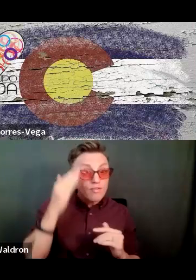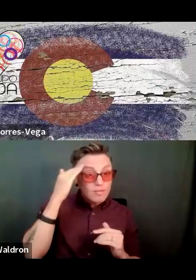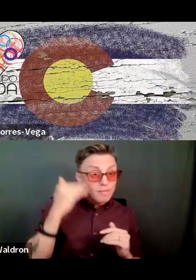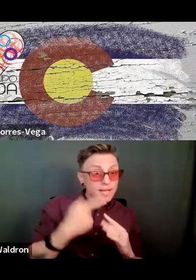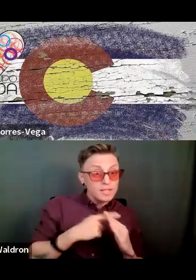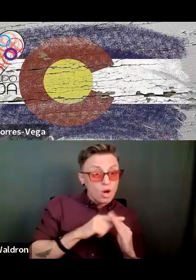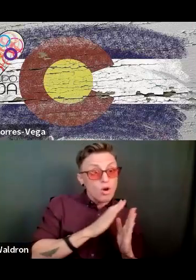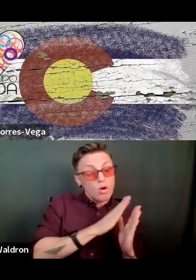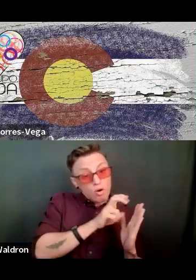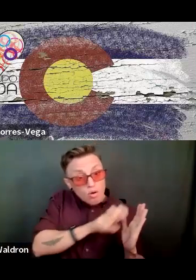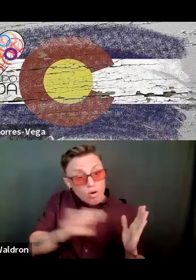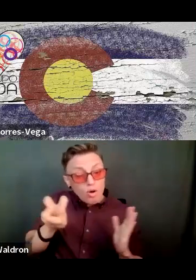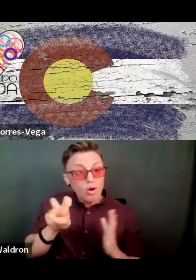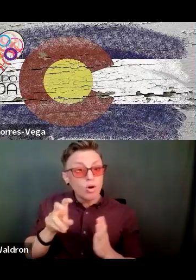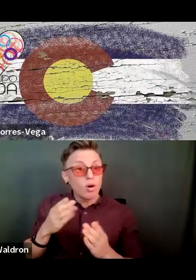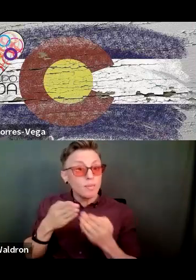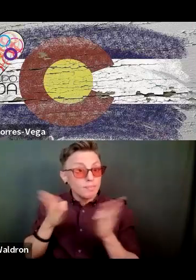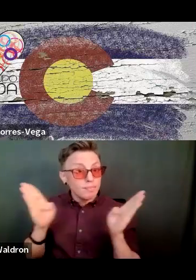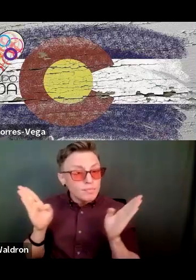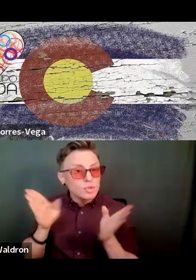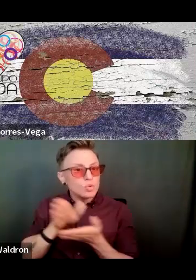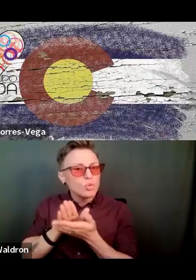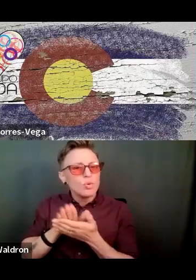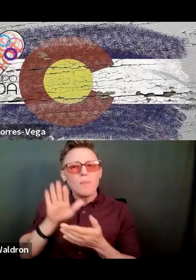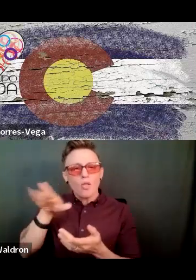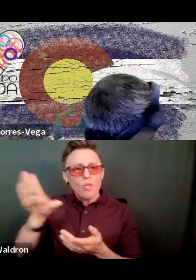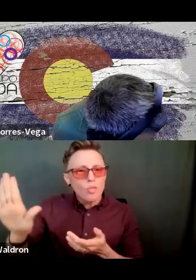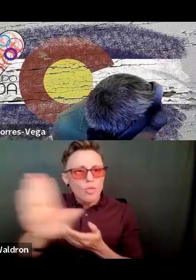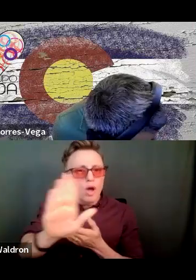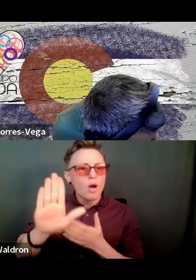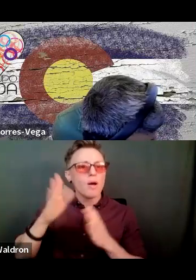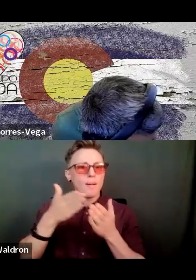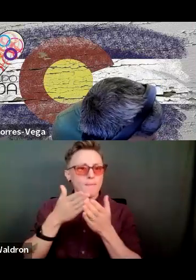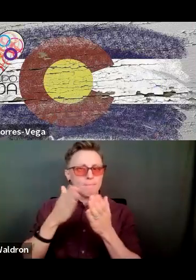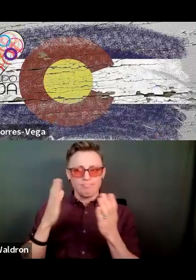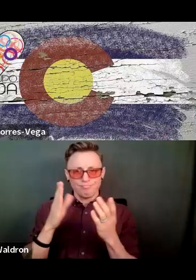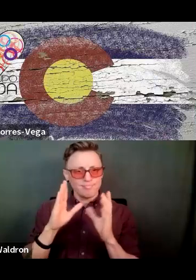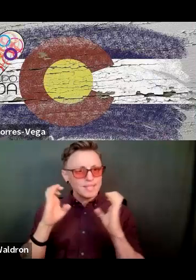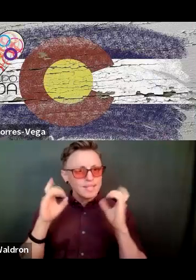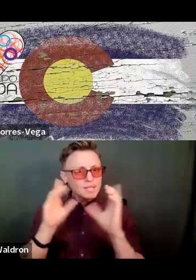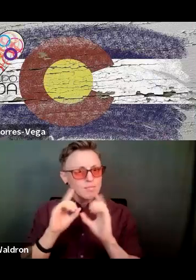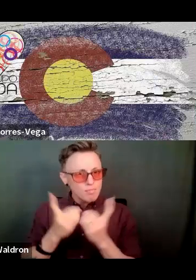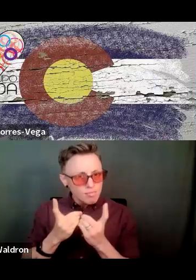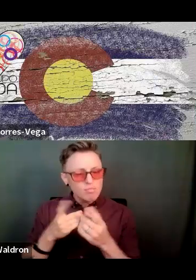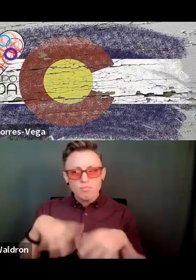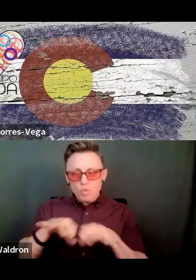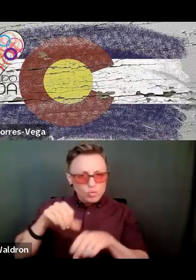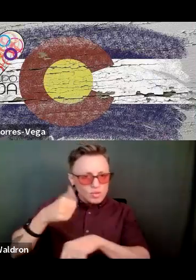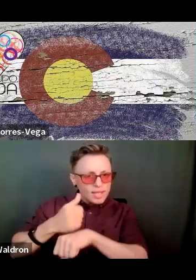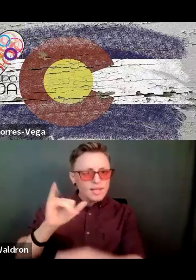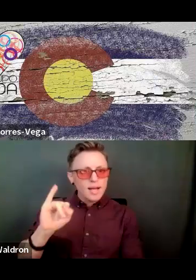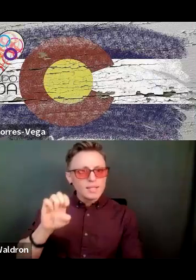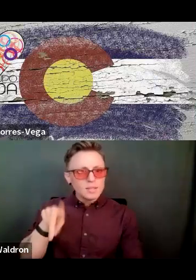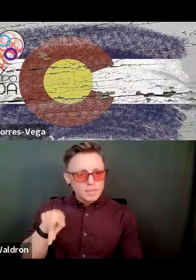and just really working with the public school special education department to ensure that these IEPs were implemented. But many, many of the children